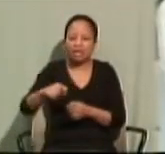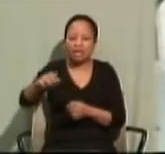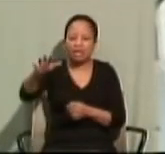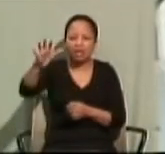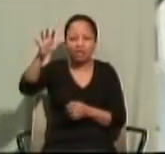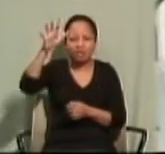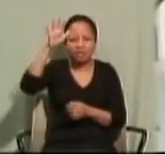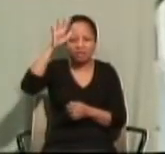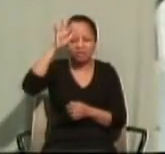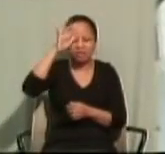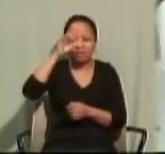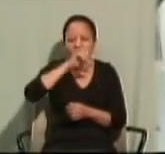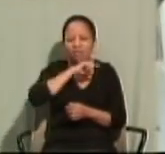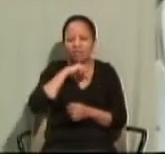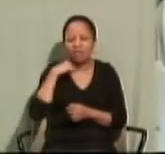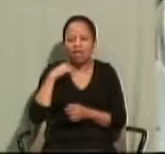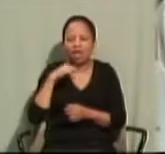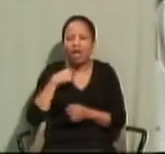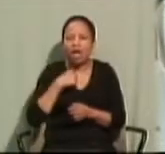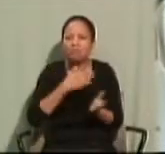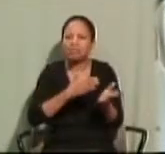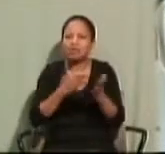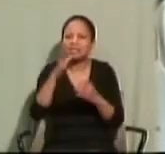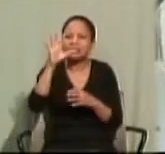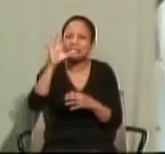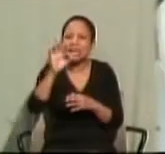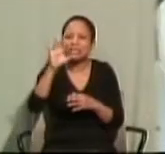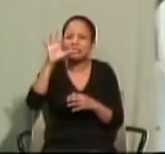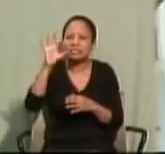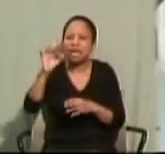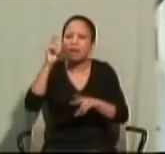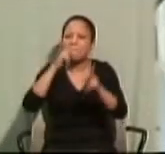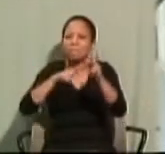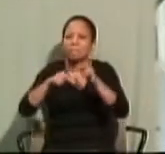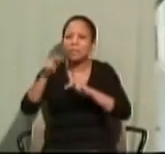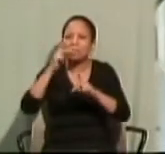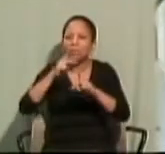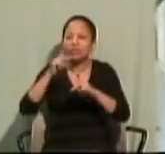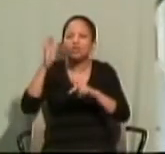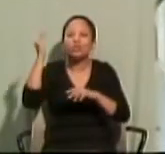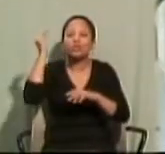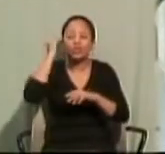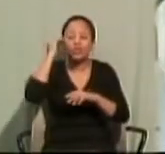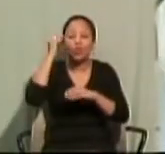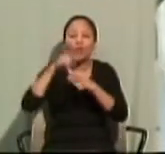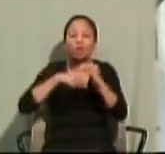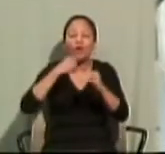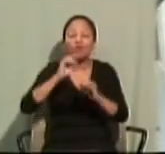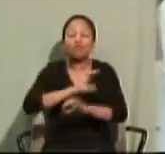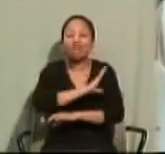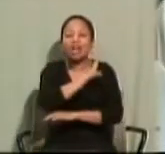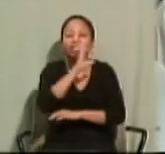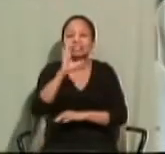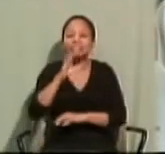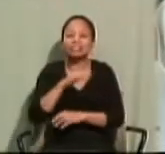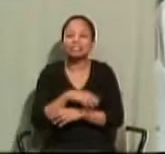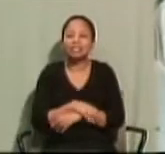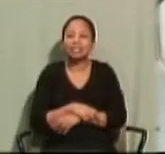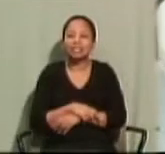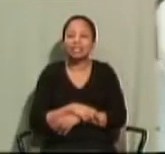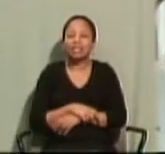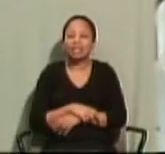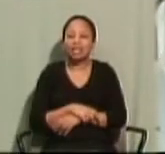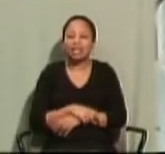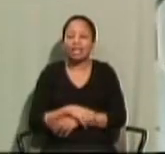the light of Christ. I'm hoping to make this century. Now, she